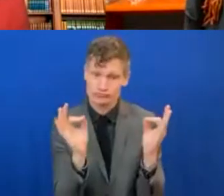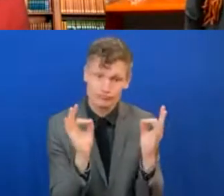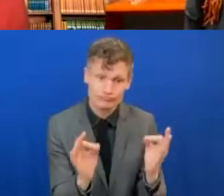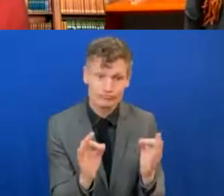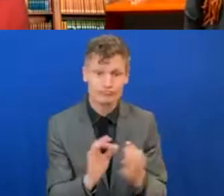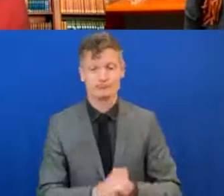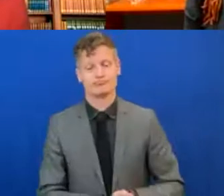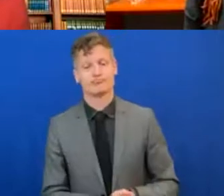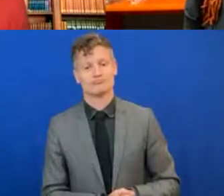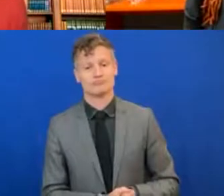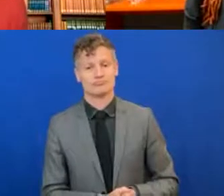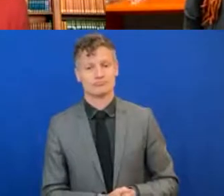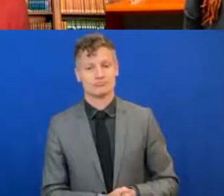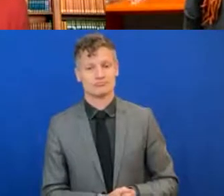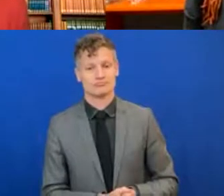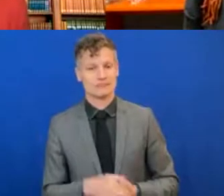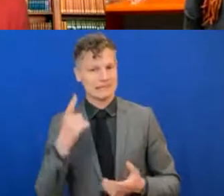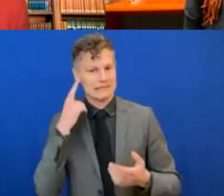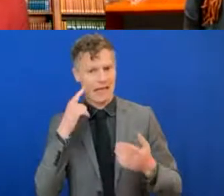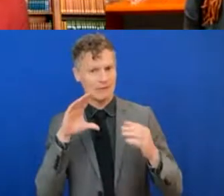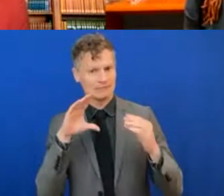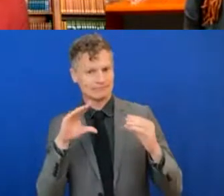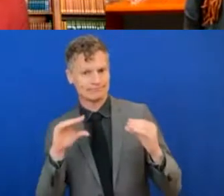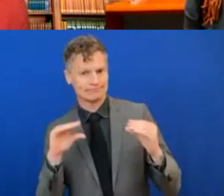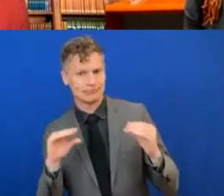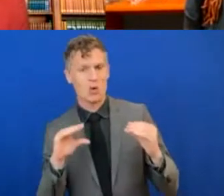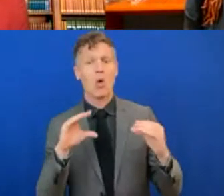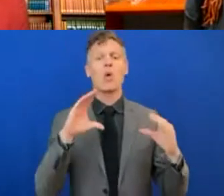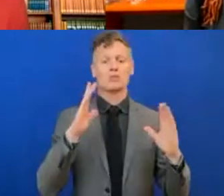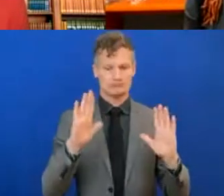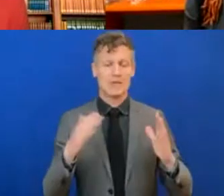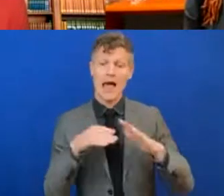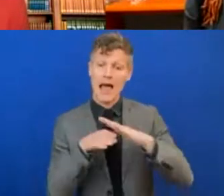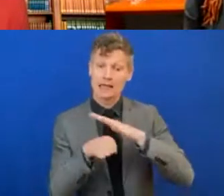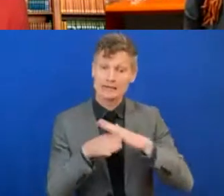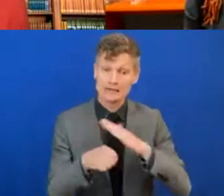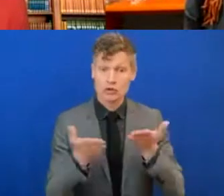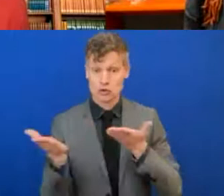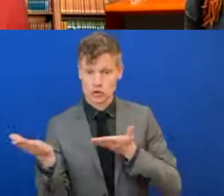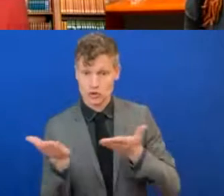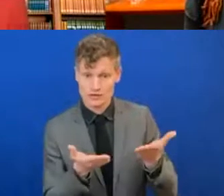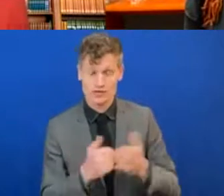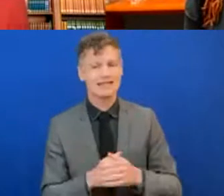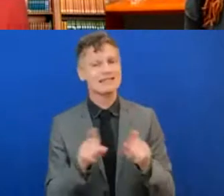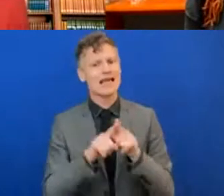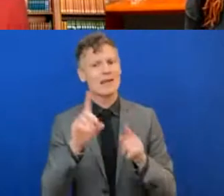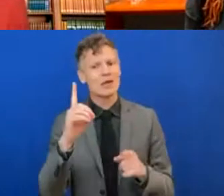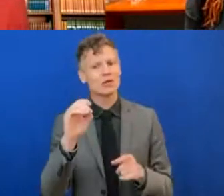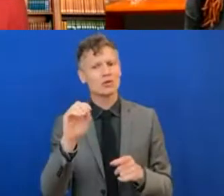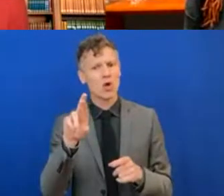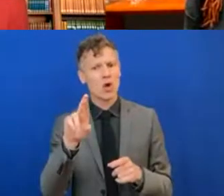can access education, and they can access services. As Doreen pointed out, access to